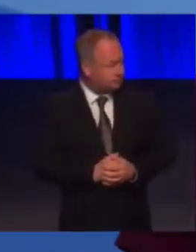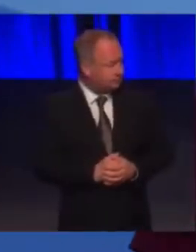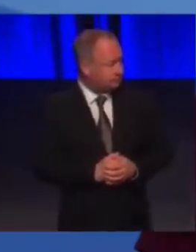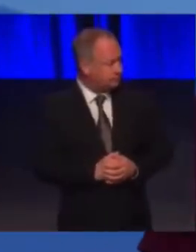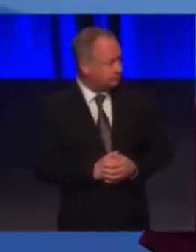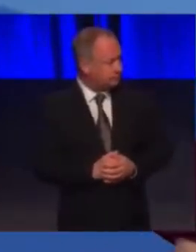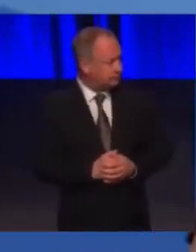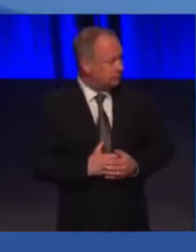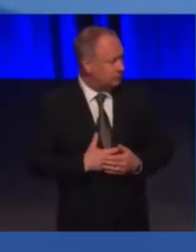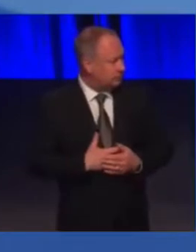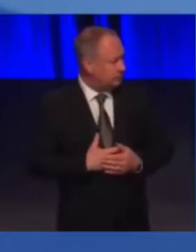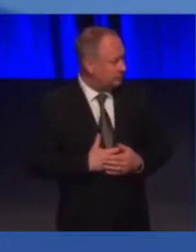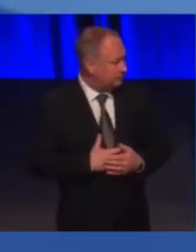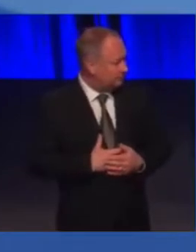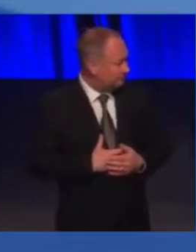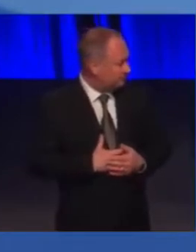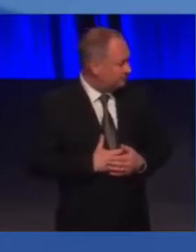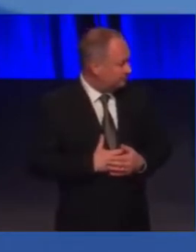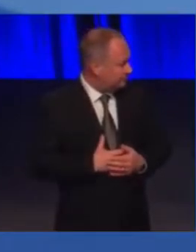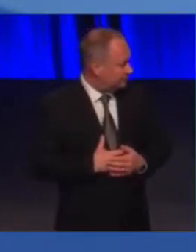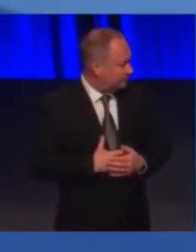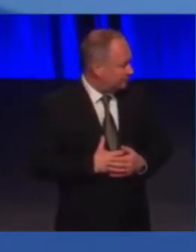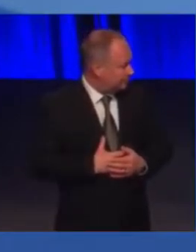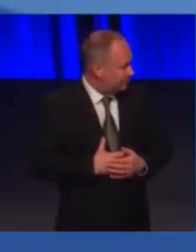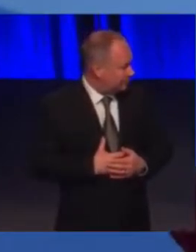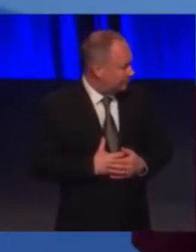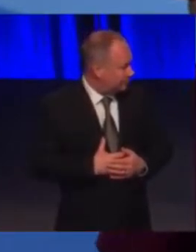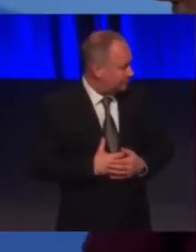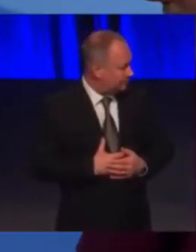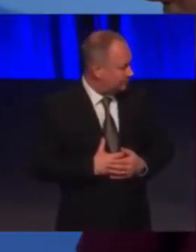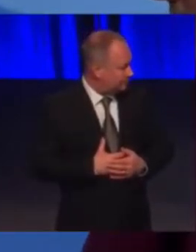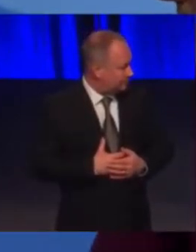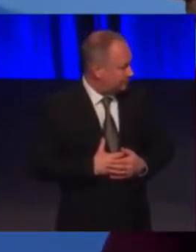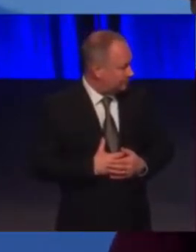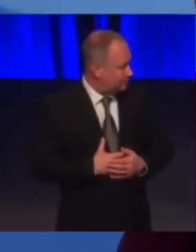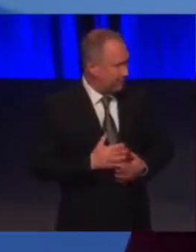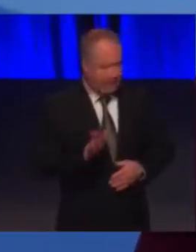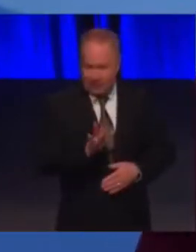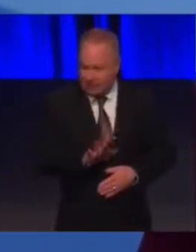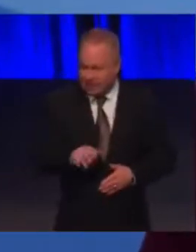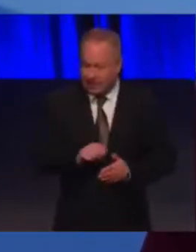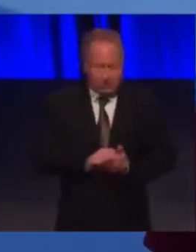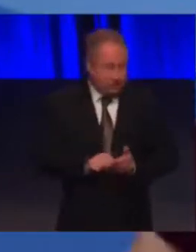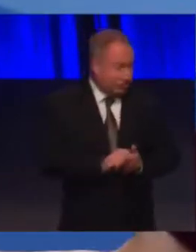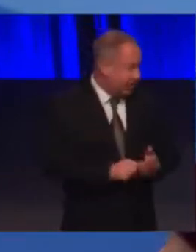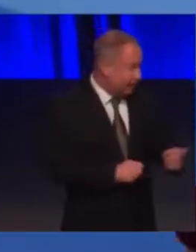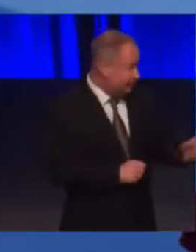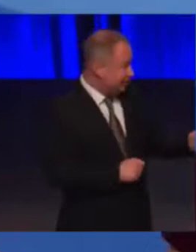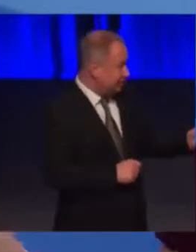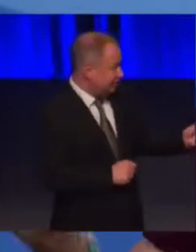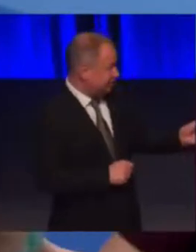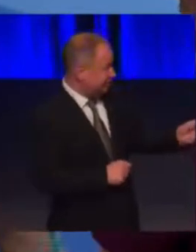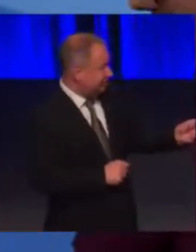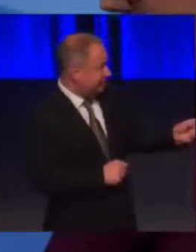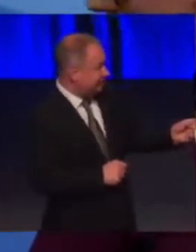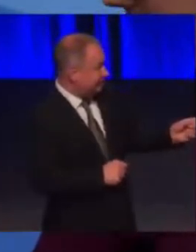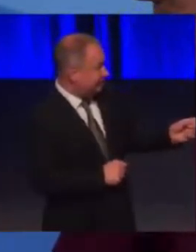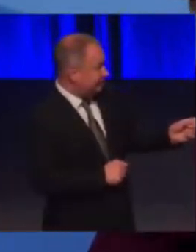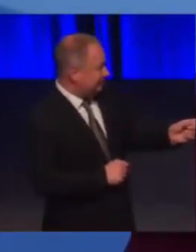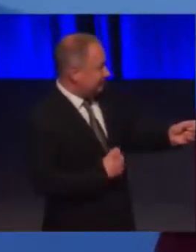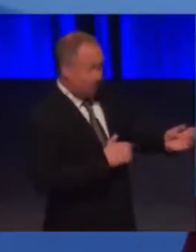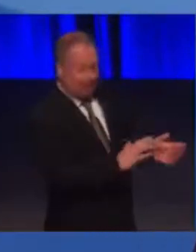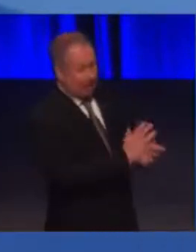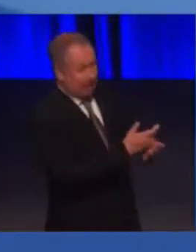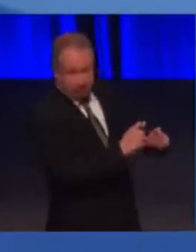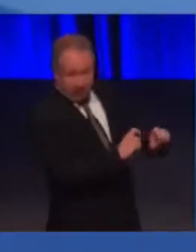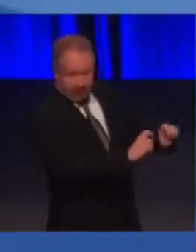to thank – is it okay to keep going first? It's the National Secretary, not me, that's touching the lights. I'm quite happy